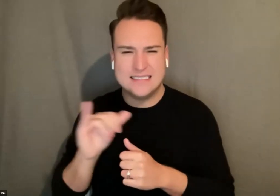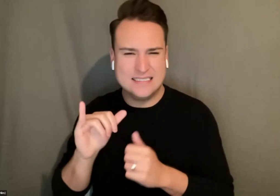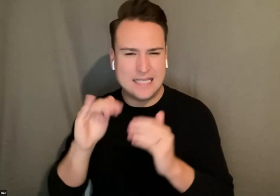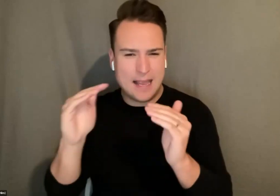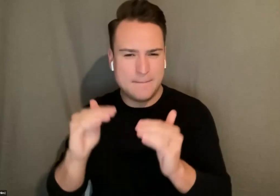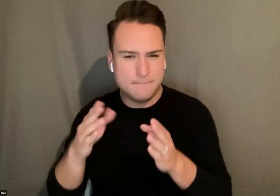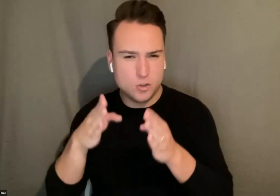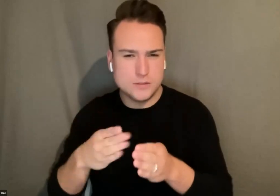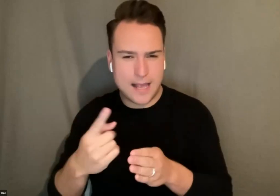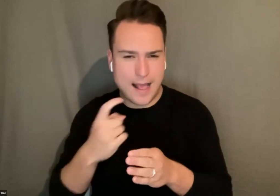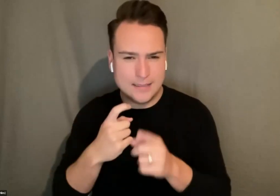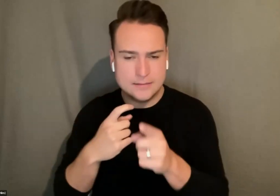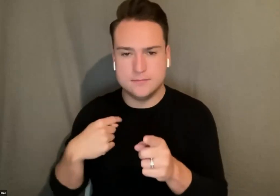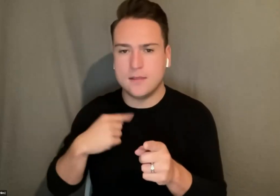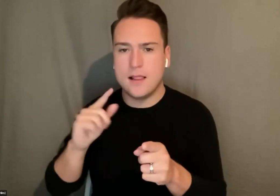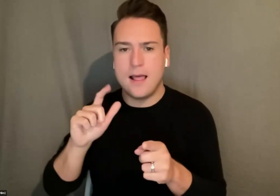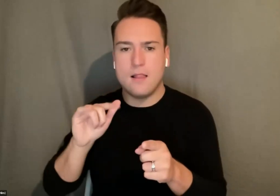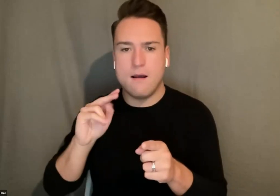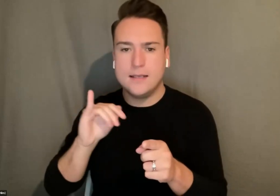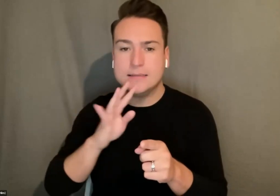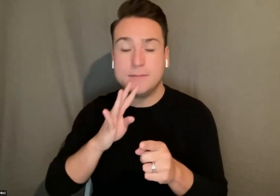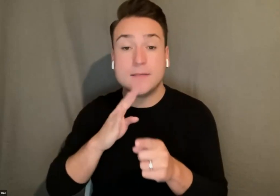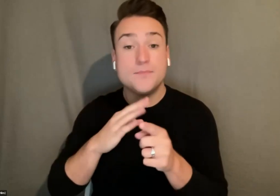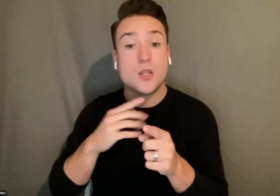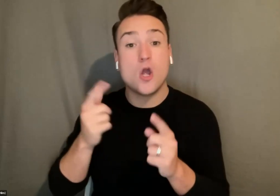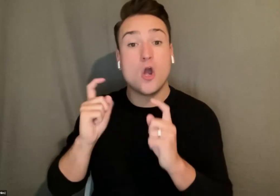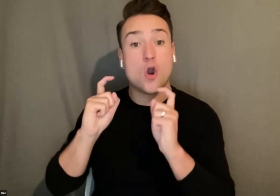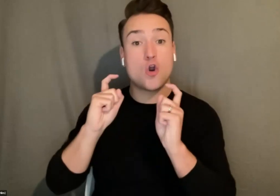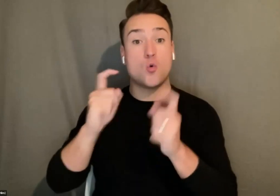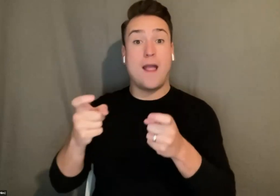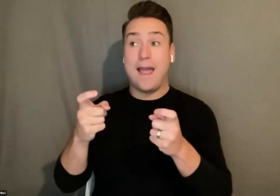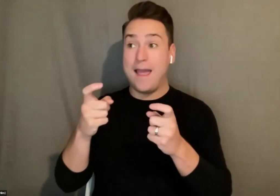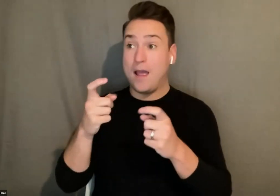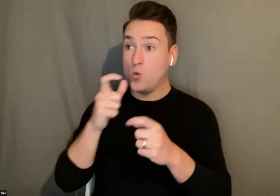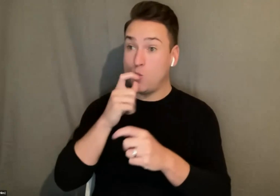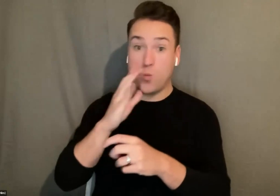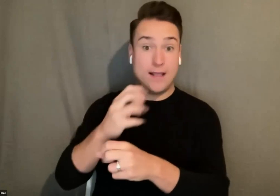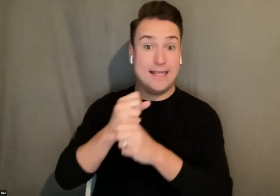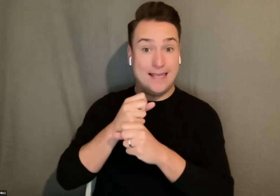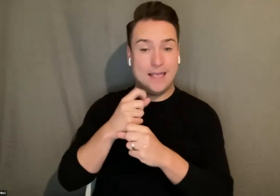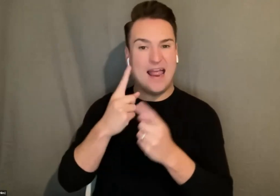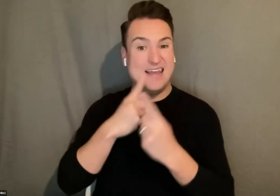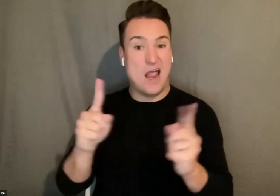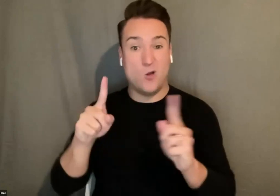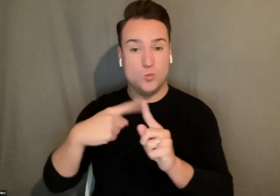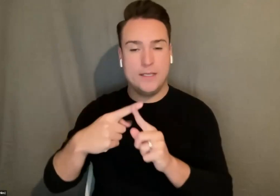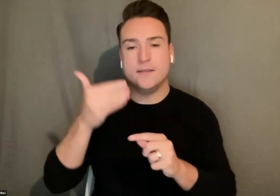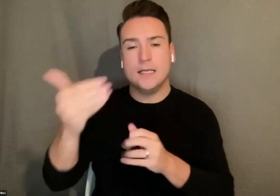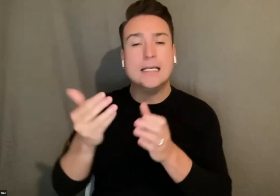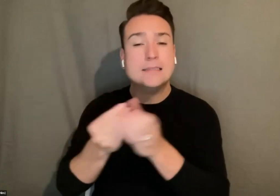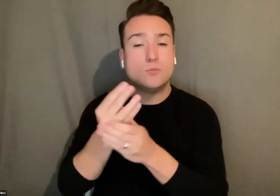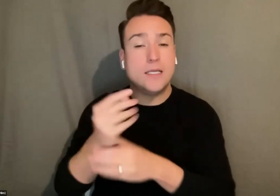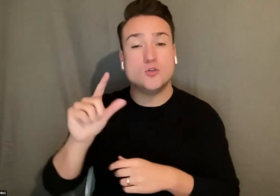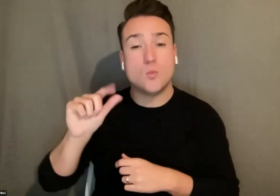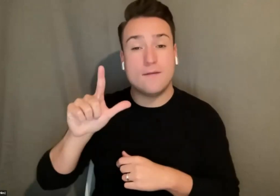Leilani speaking uh the grants are going to be announced in spring of 2024. The activity